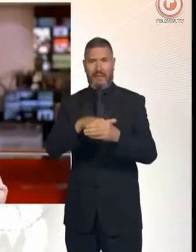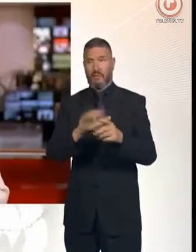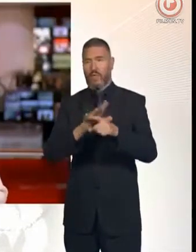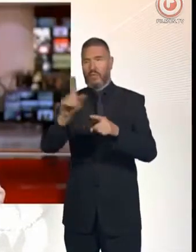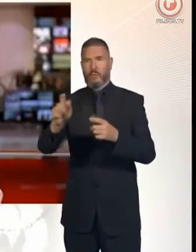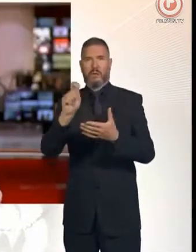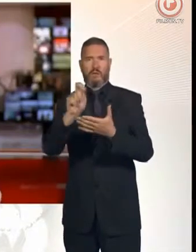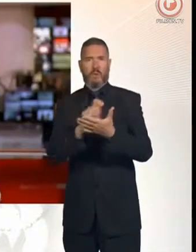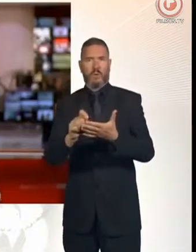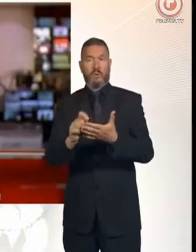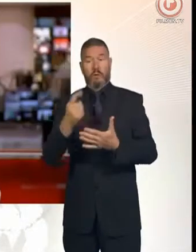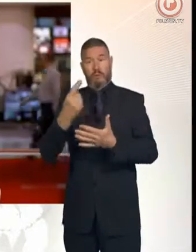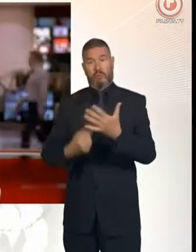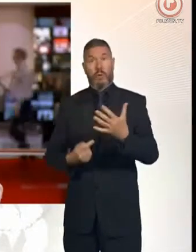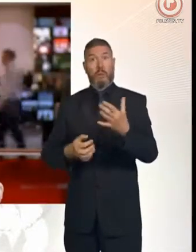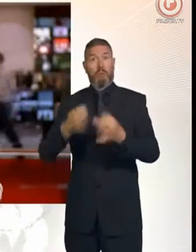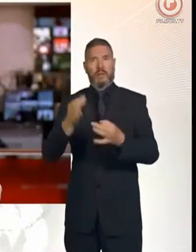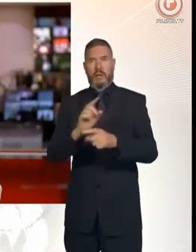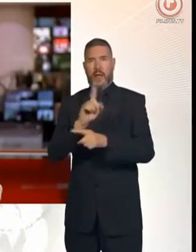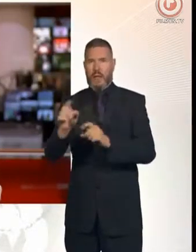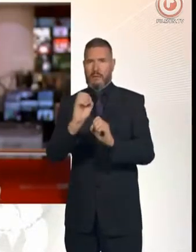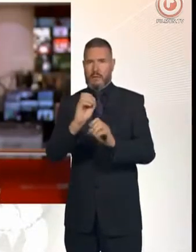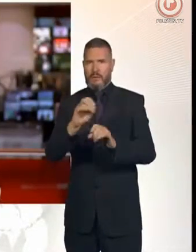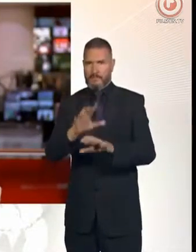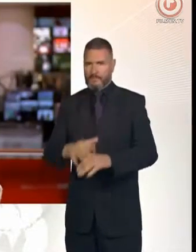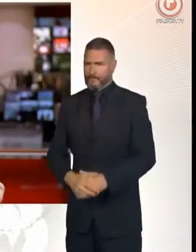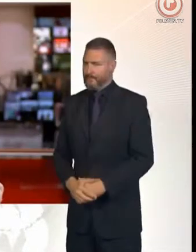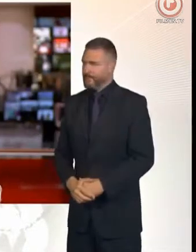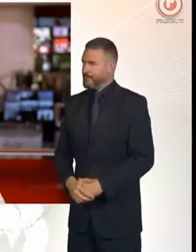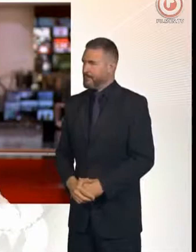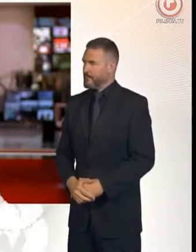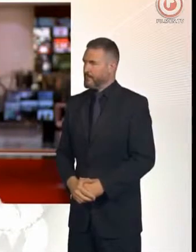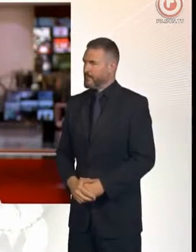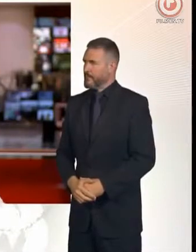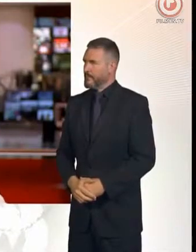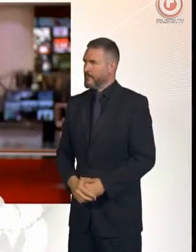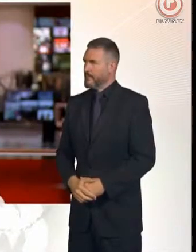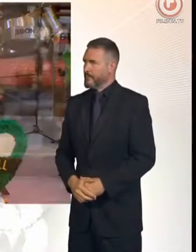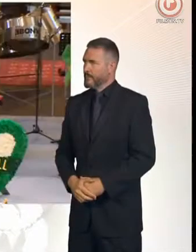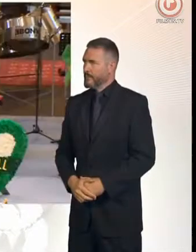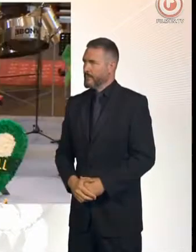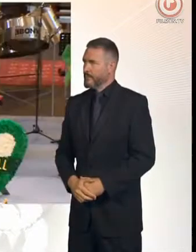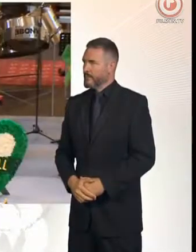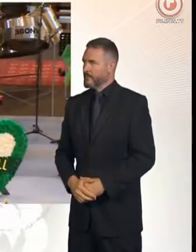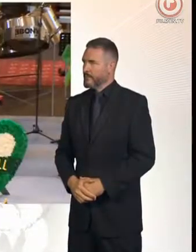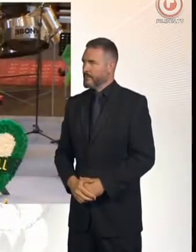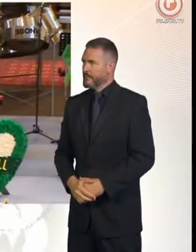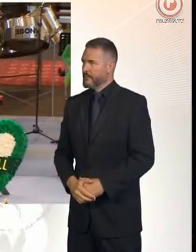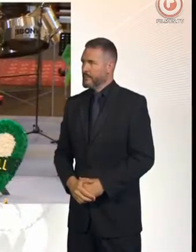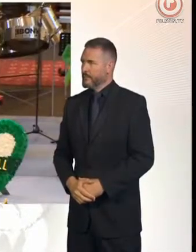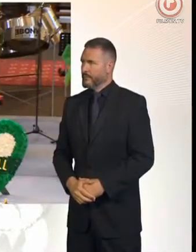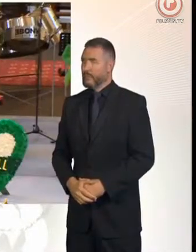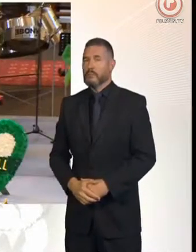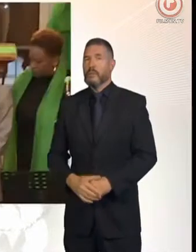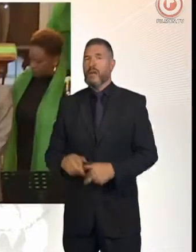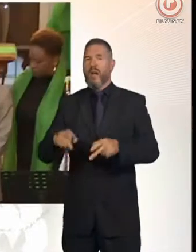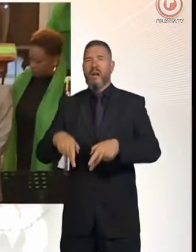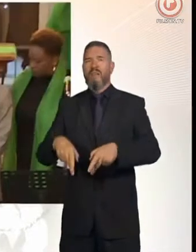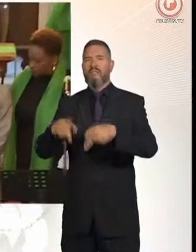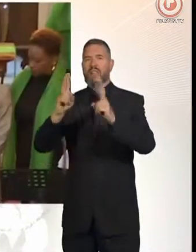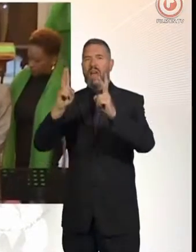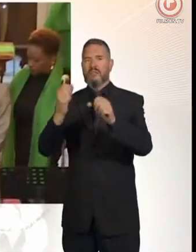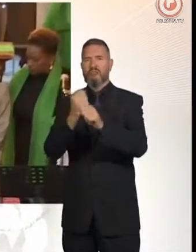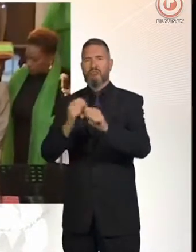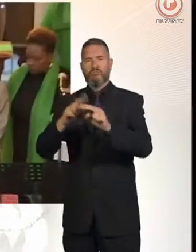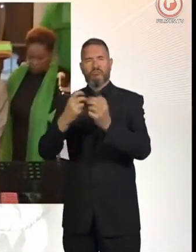We'll have the very latest on all of that live from Westminster. Also this lunchtime. Two years after the Grenfell Tower